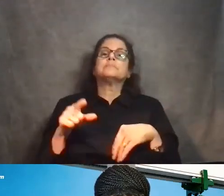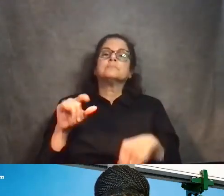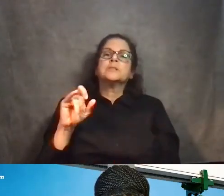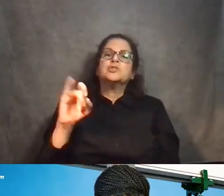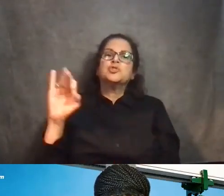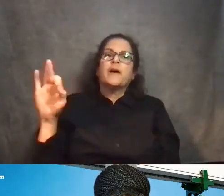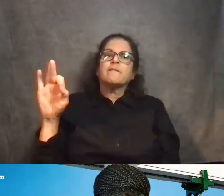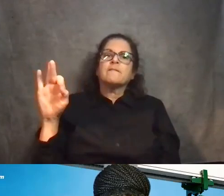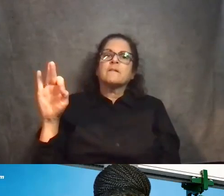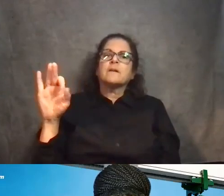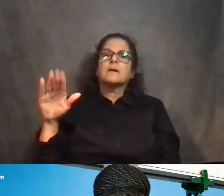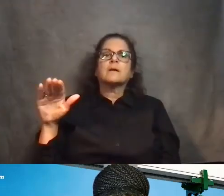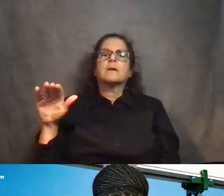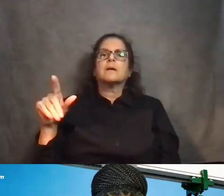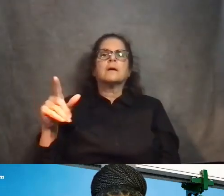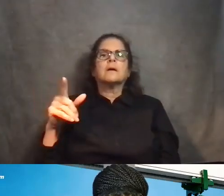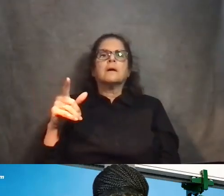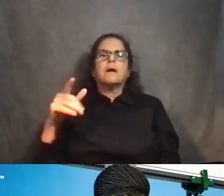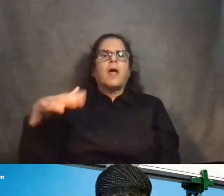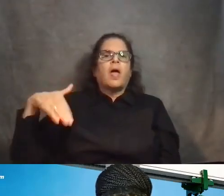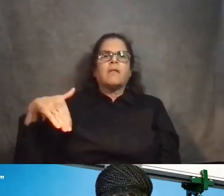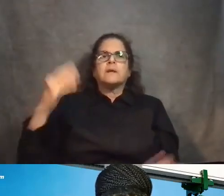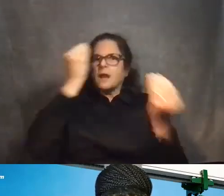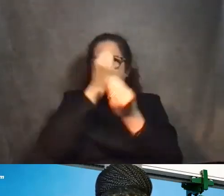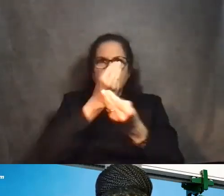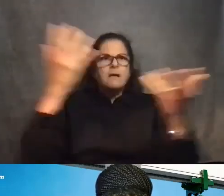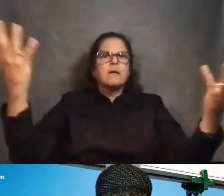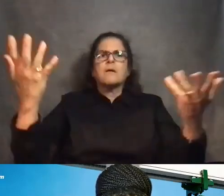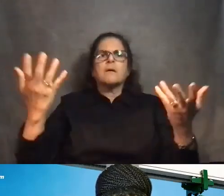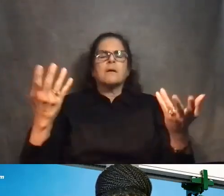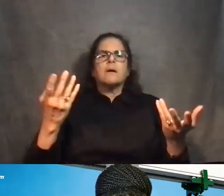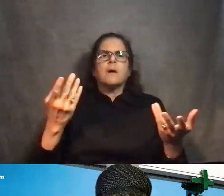reflect which side doors open? On what side?